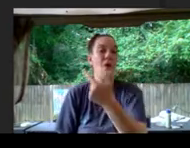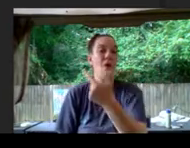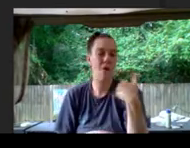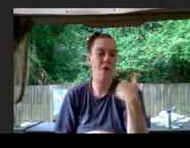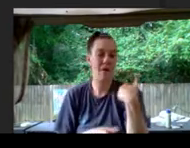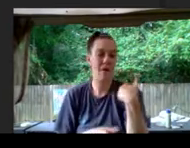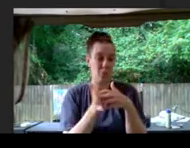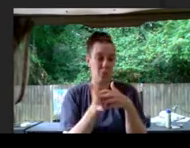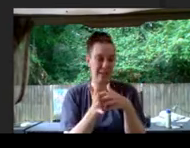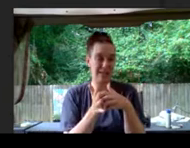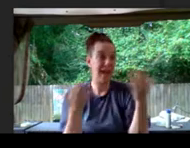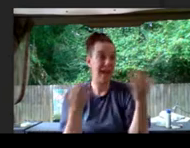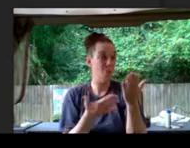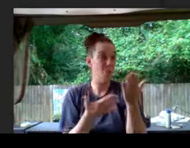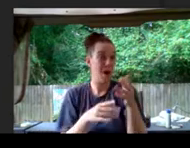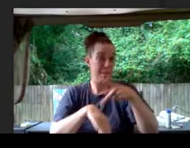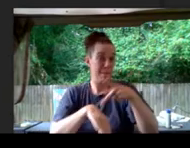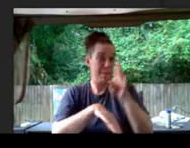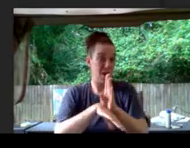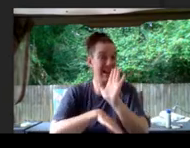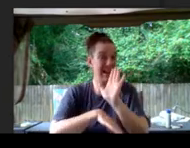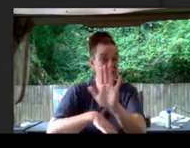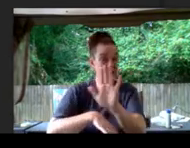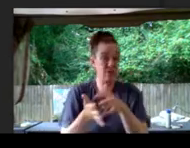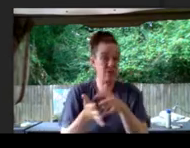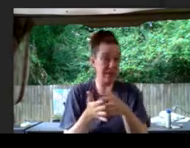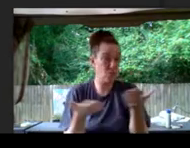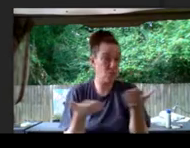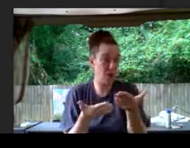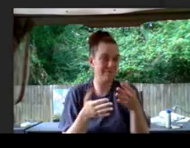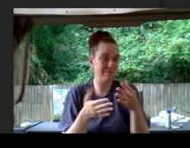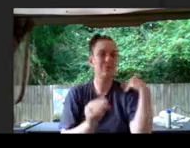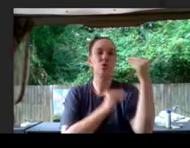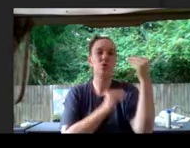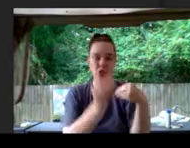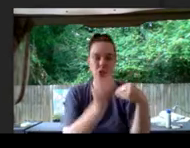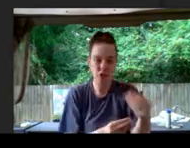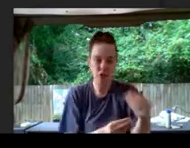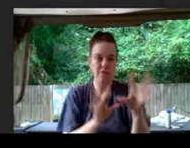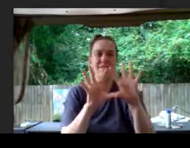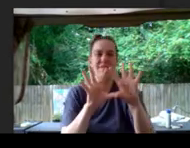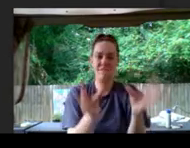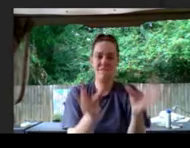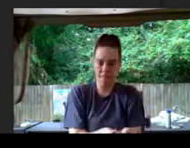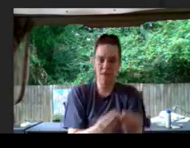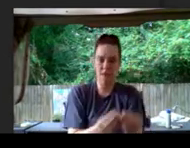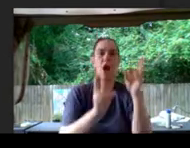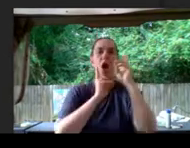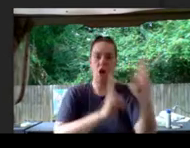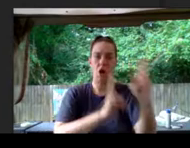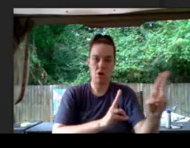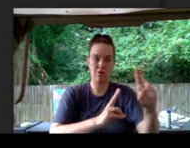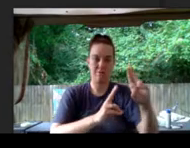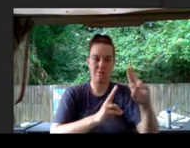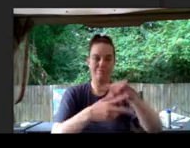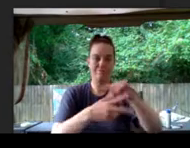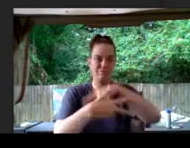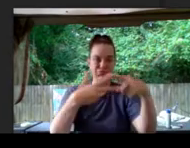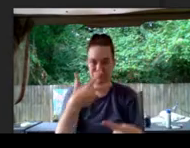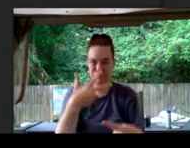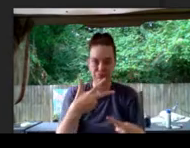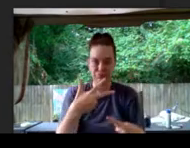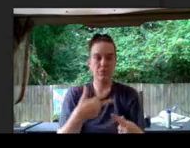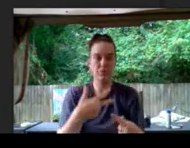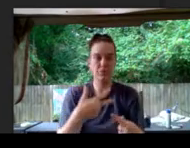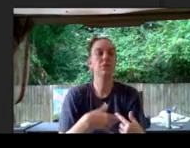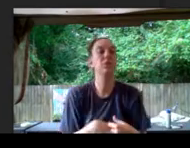what's Barkin's weakness? Tradition. Family. Honor. All that. So I'm